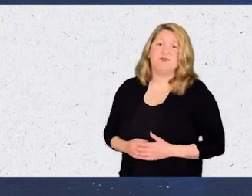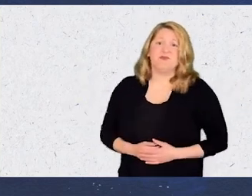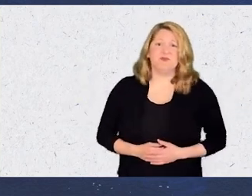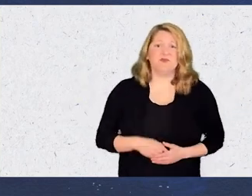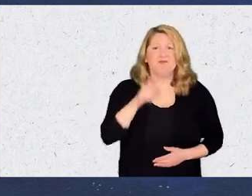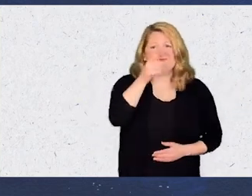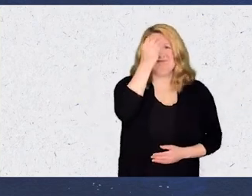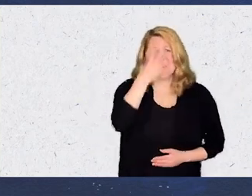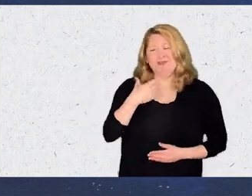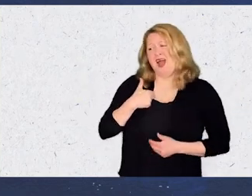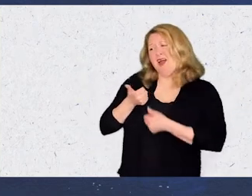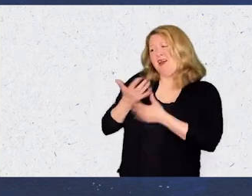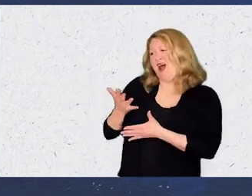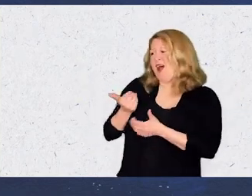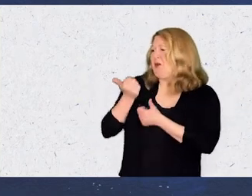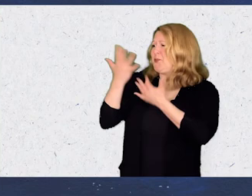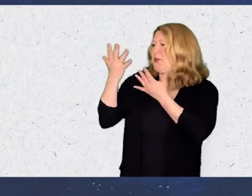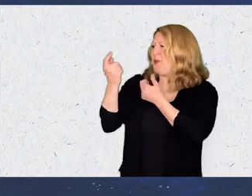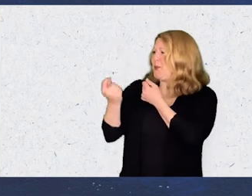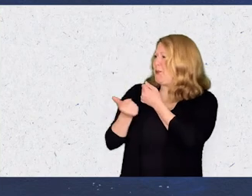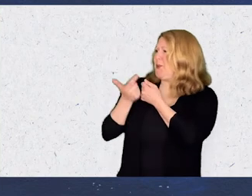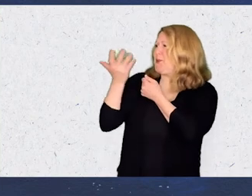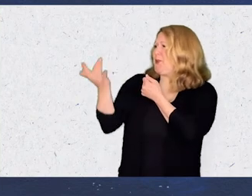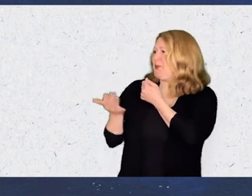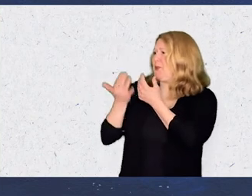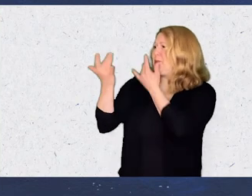You can tell me that it's our sin